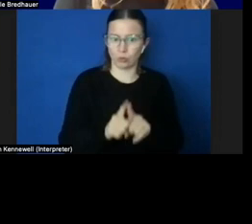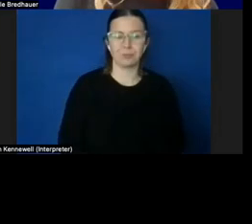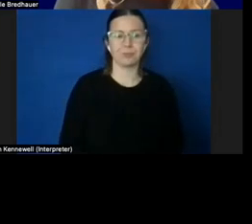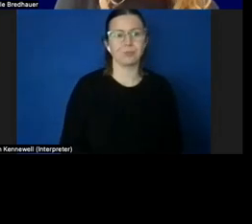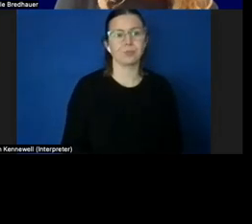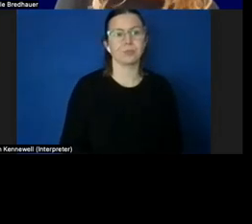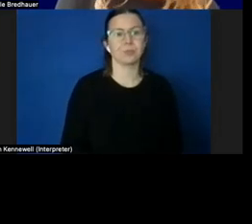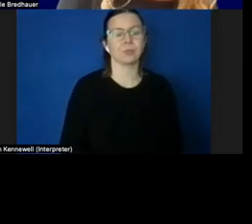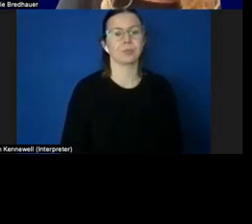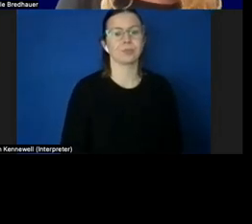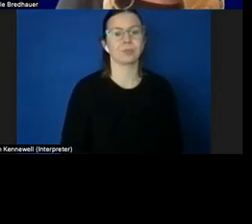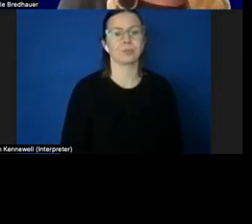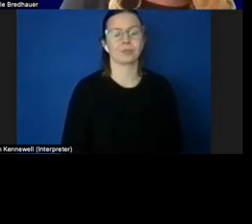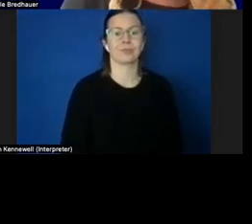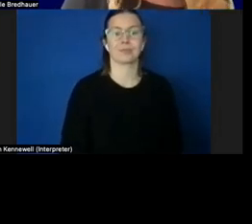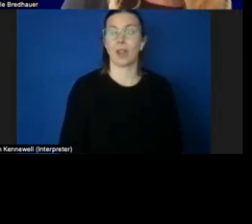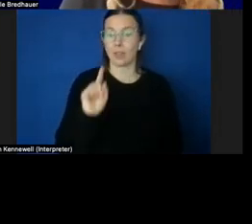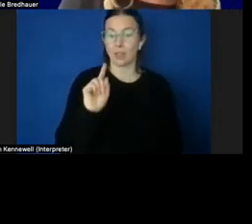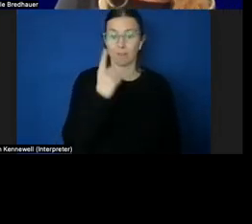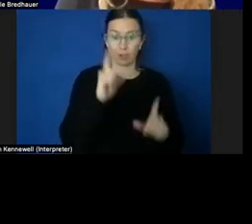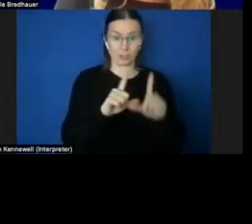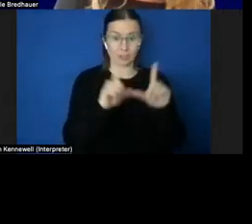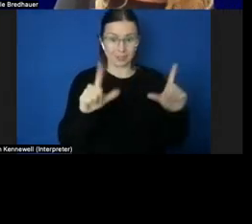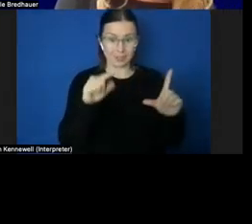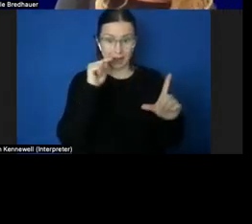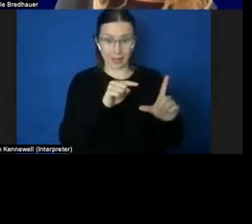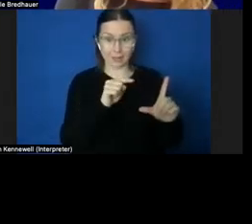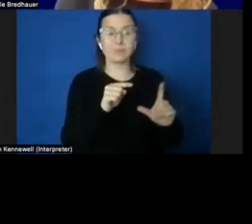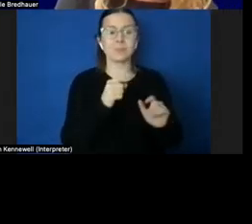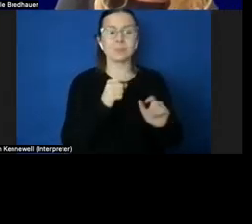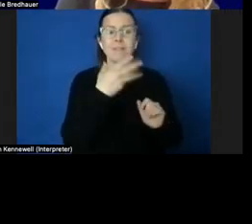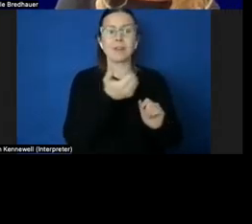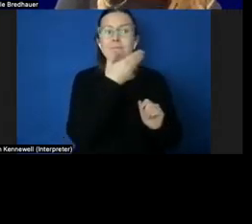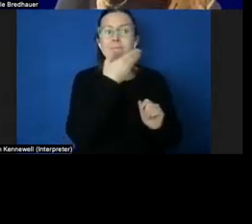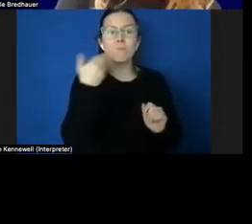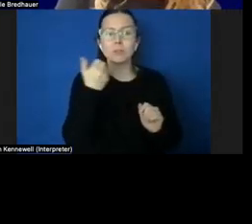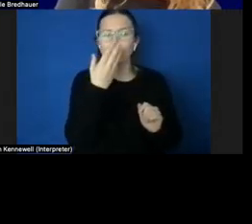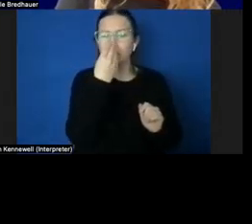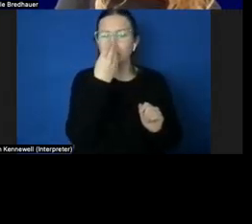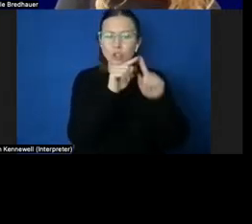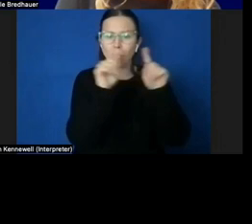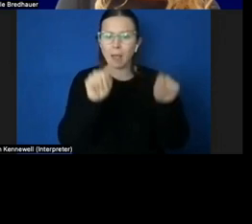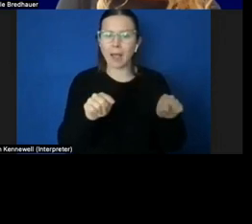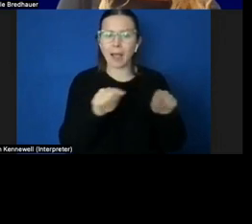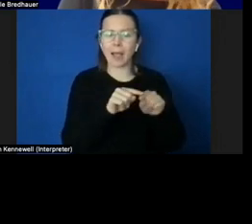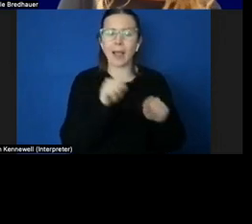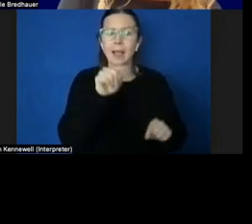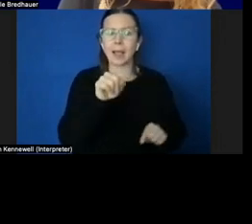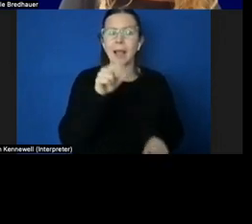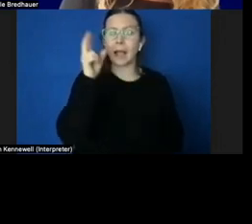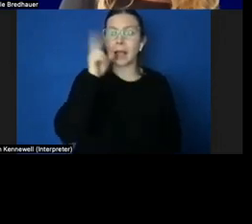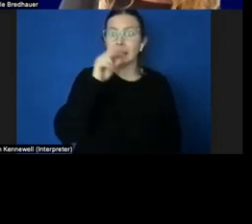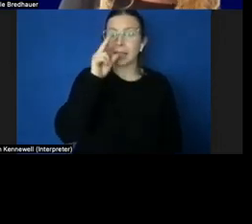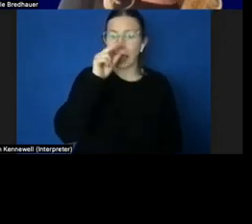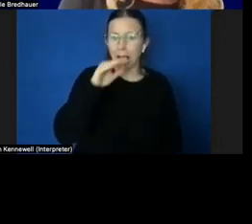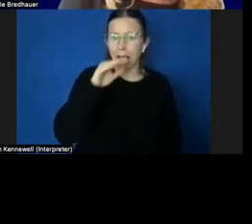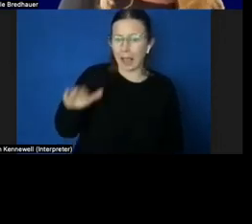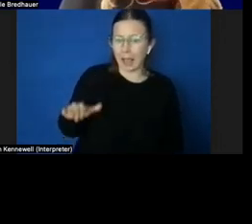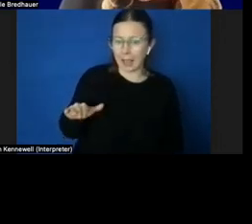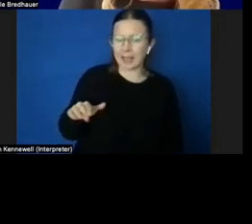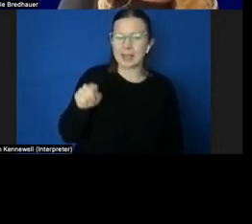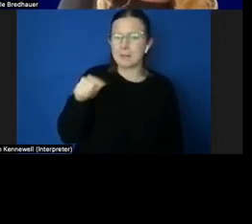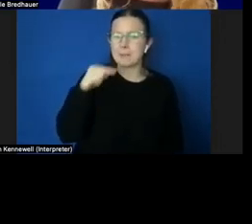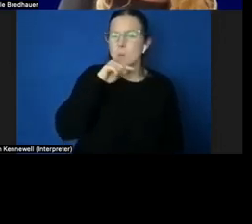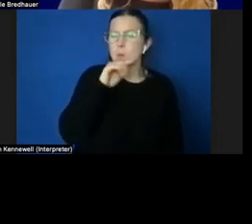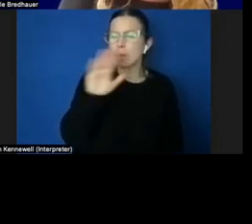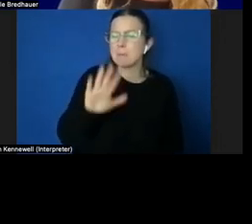On this first slide, there's a beautiful image of a young learner. Now, he's about